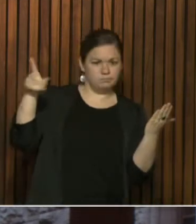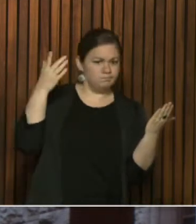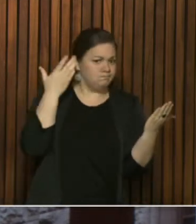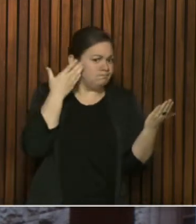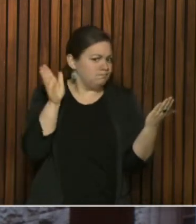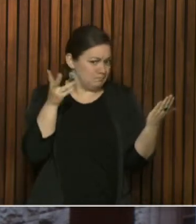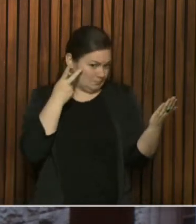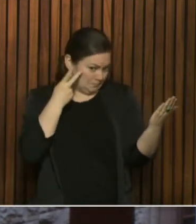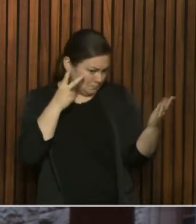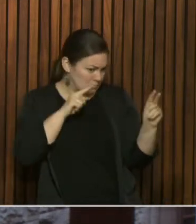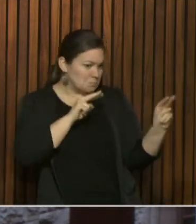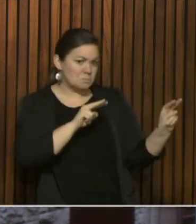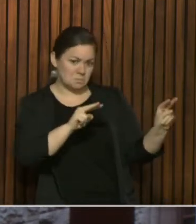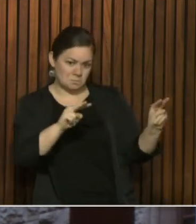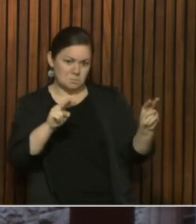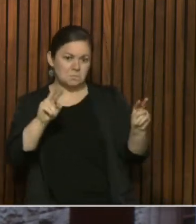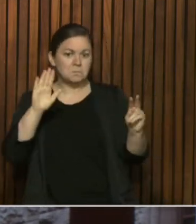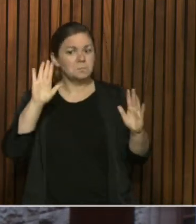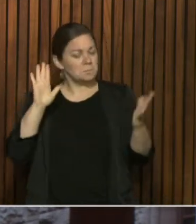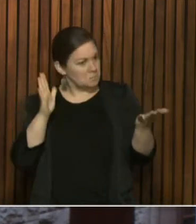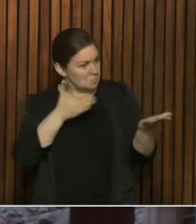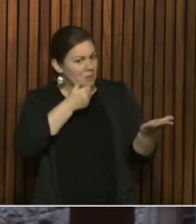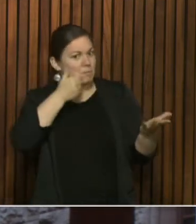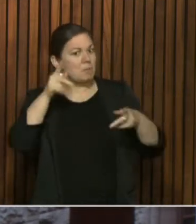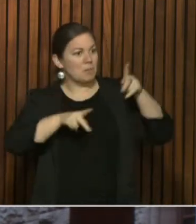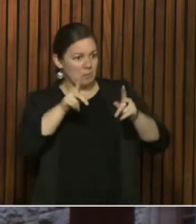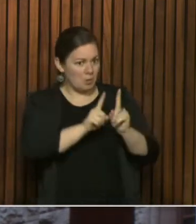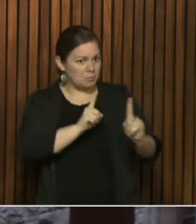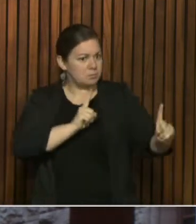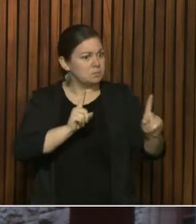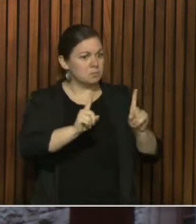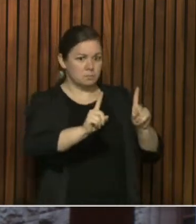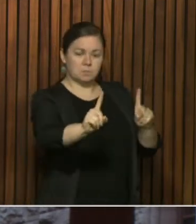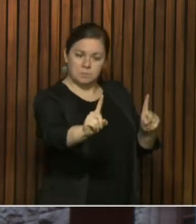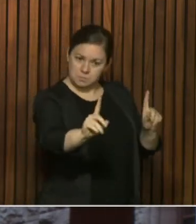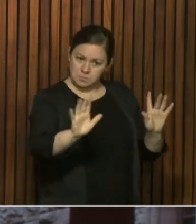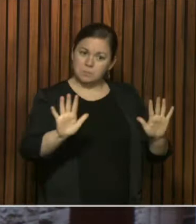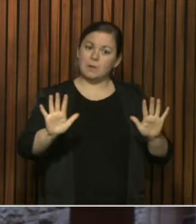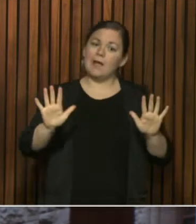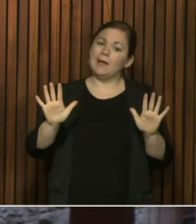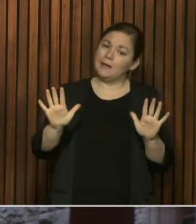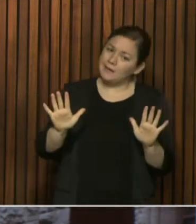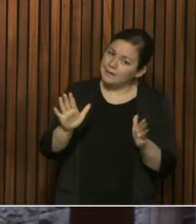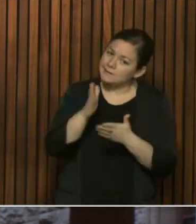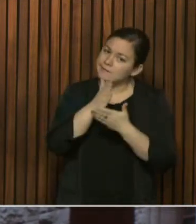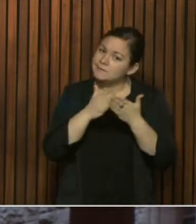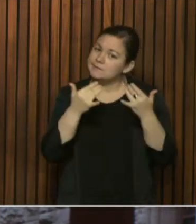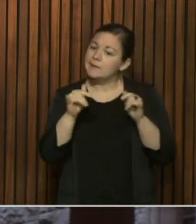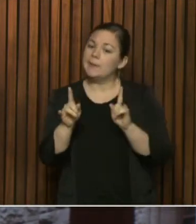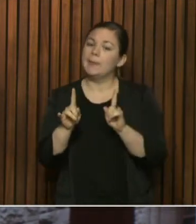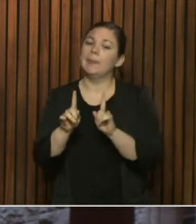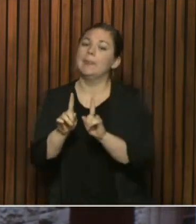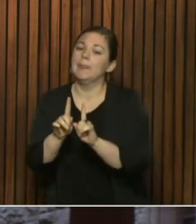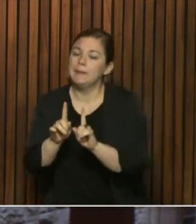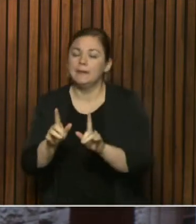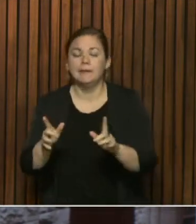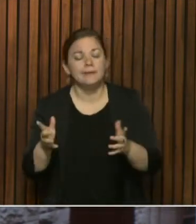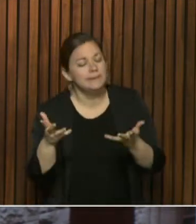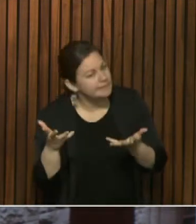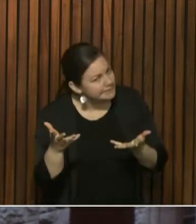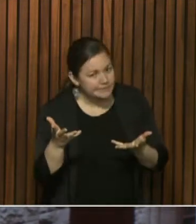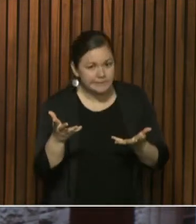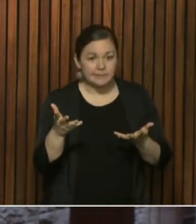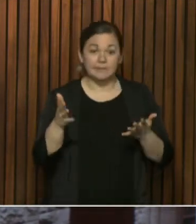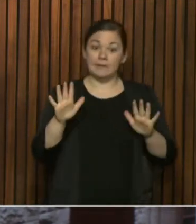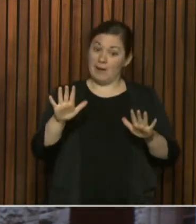stuff that people are doing that, they're adhering to that. We hear anecdotes that some people still are being casual, but I hear there was less issues over the